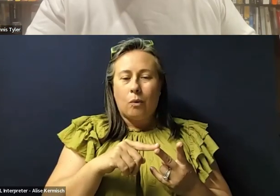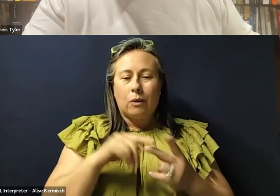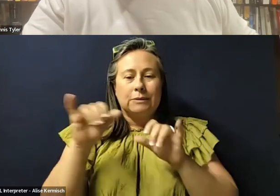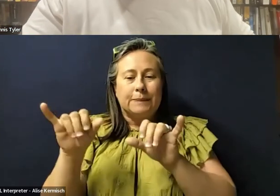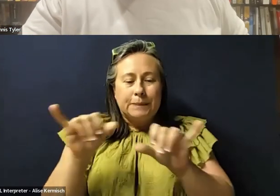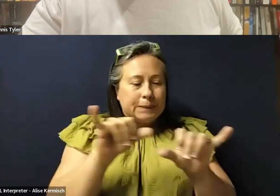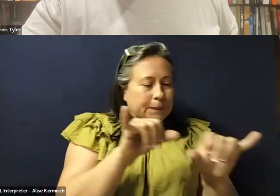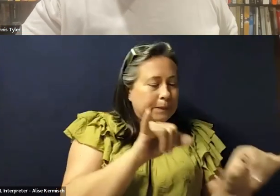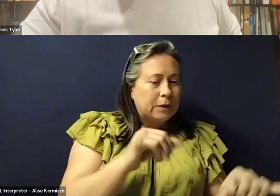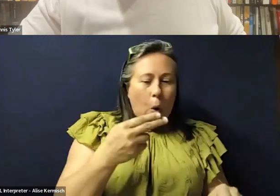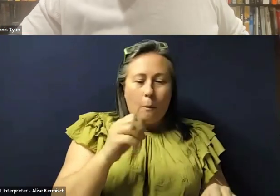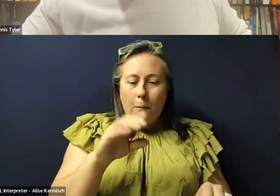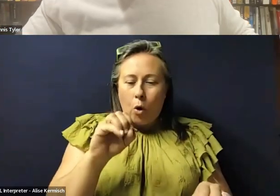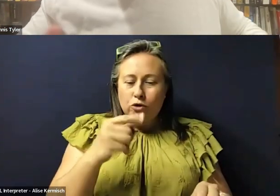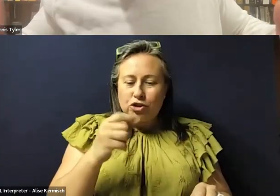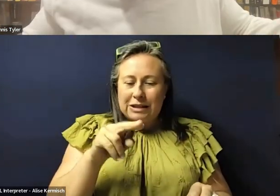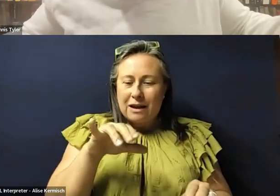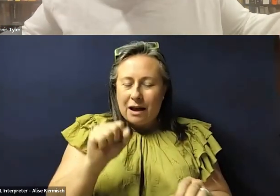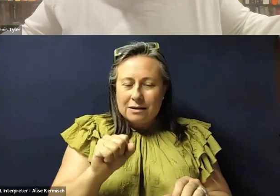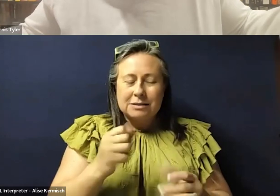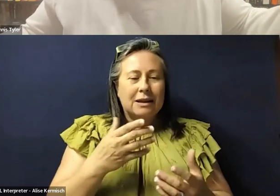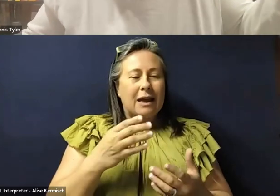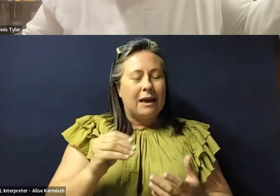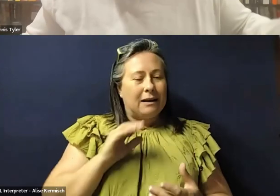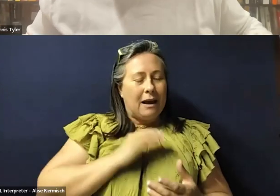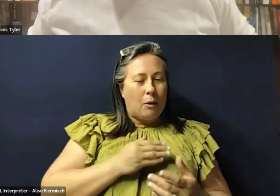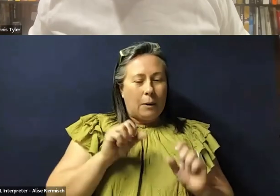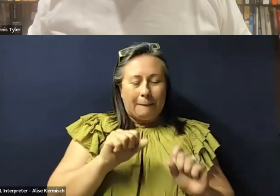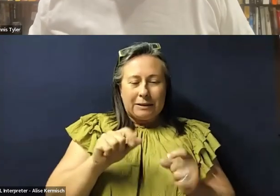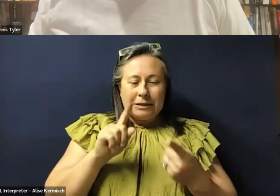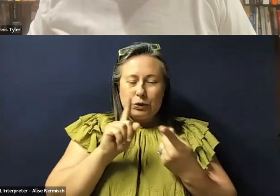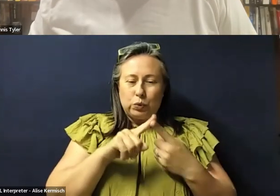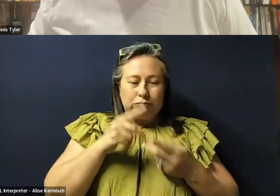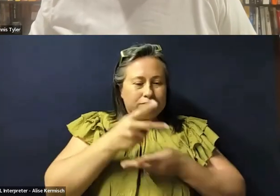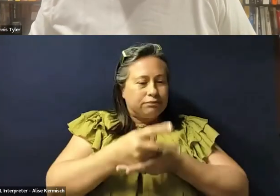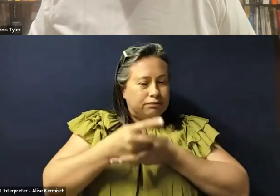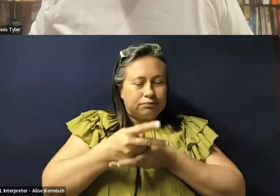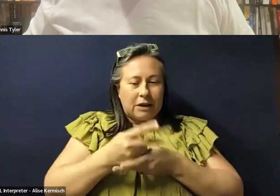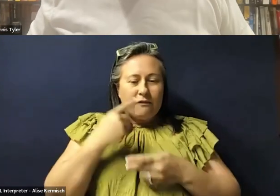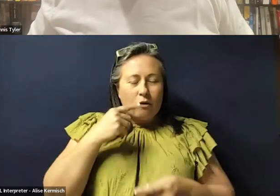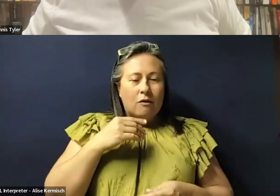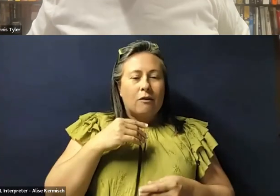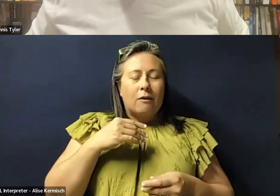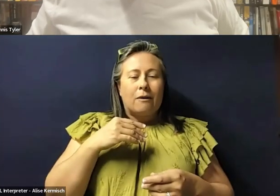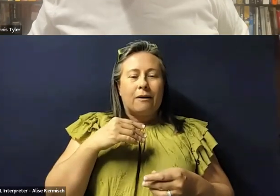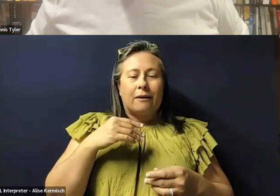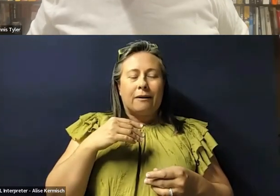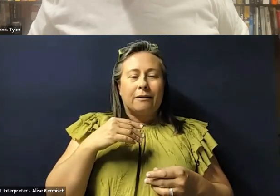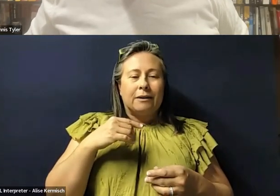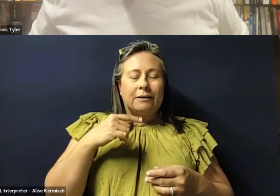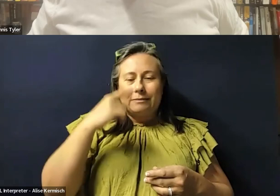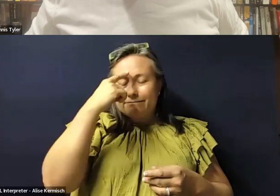so often diminish our ability to care for our heterogeneous body minds. Um, and so,